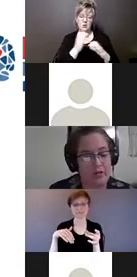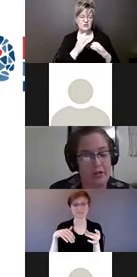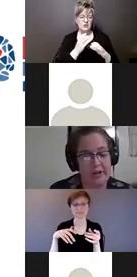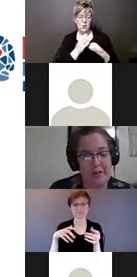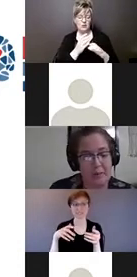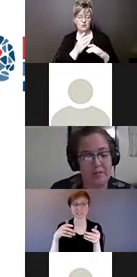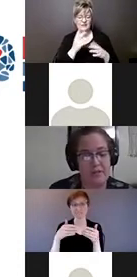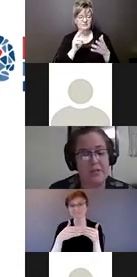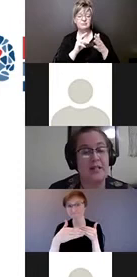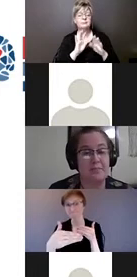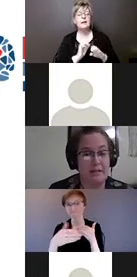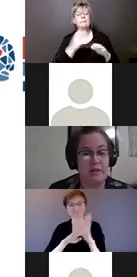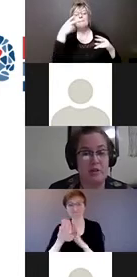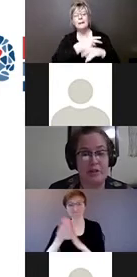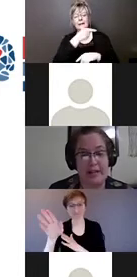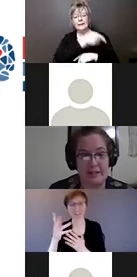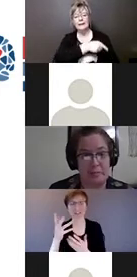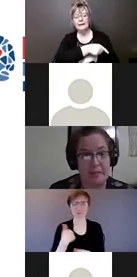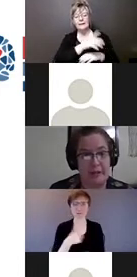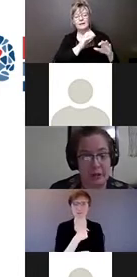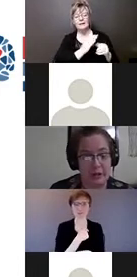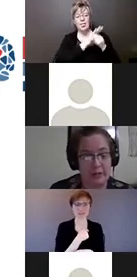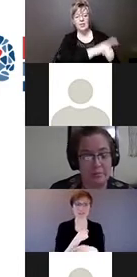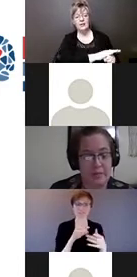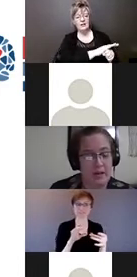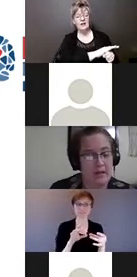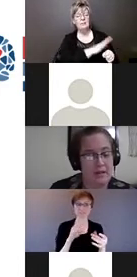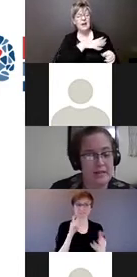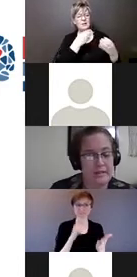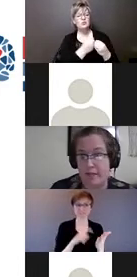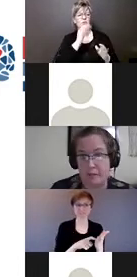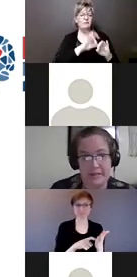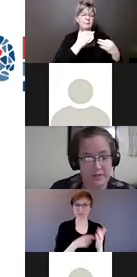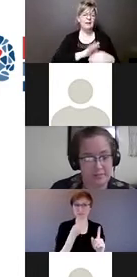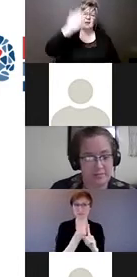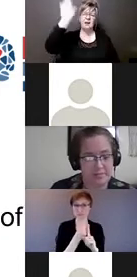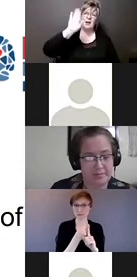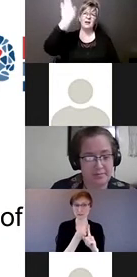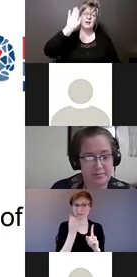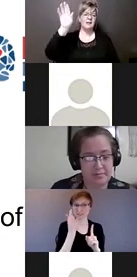For a lot of families, this feels like a message that isn't being heard. Next slide, please.